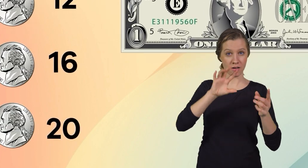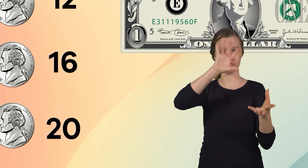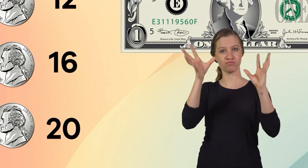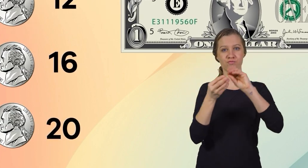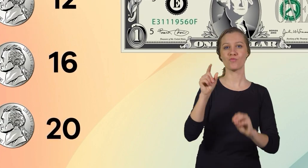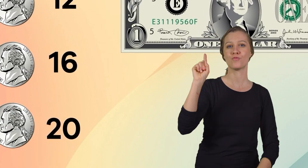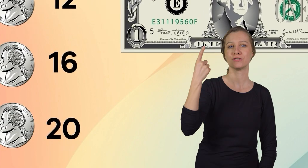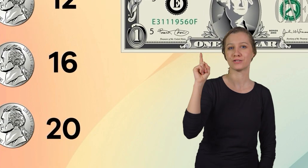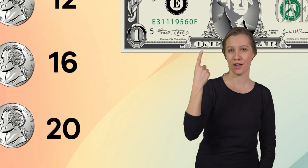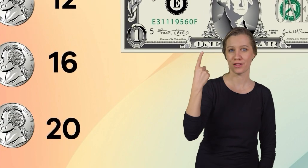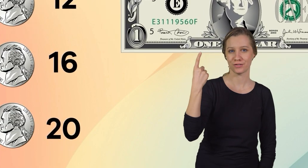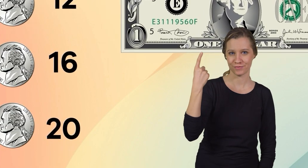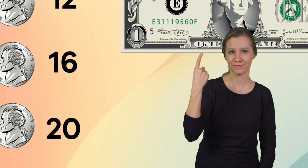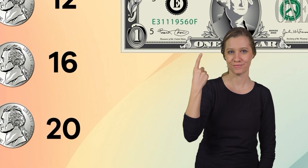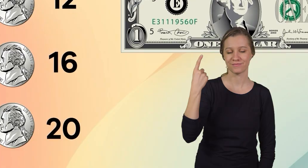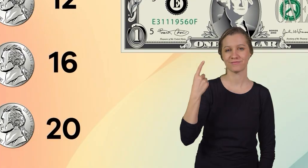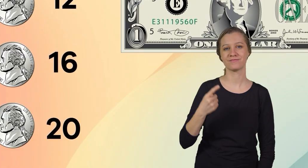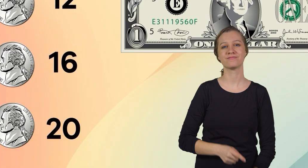equals one dollar.